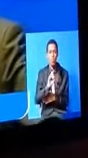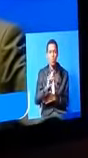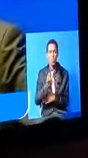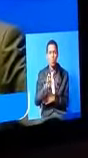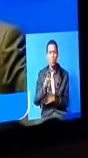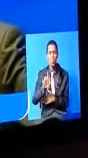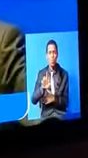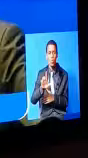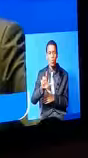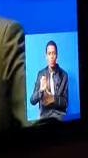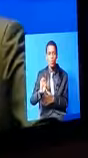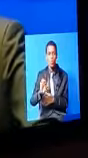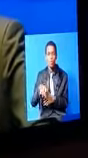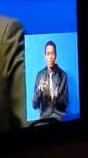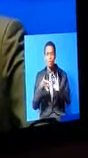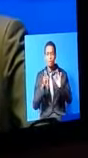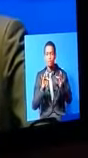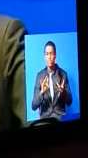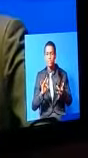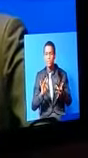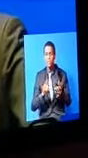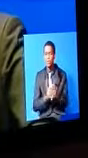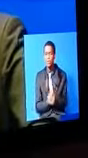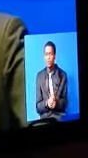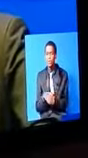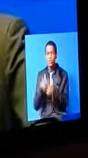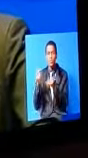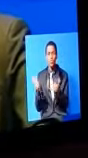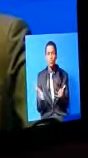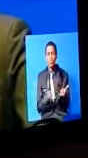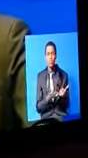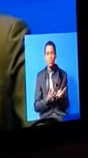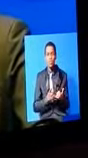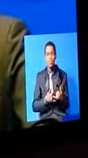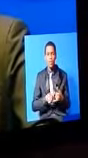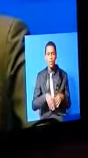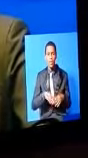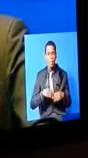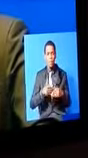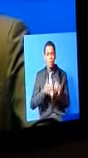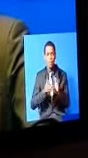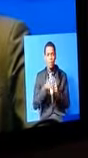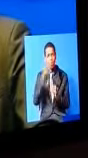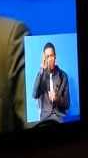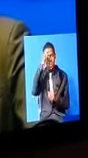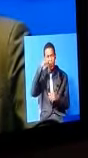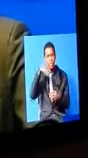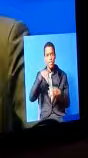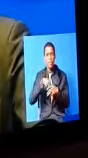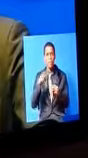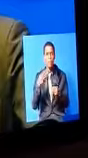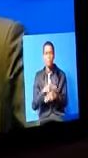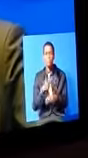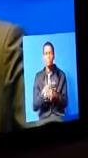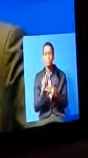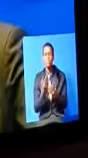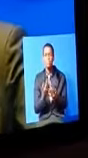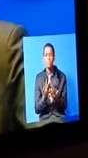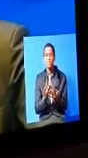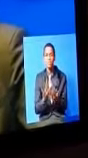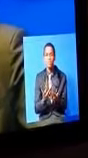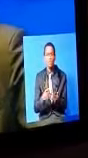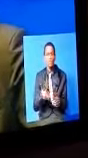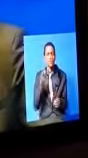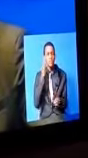They are very strong in maths. They are very strong in statistics, in your algebra, regression, in your